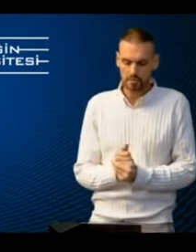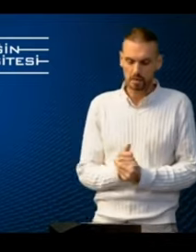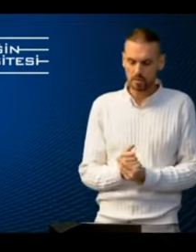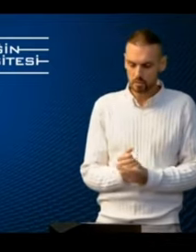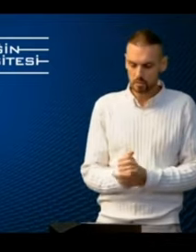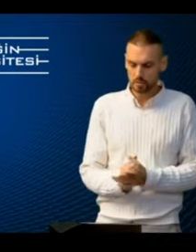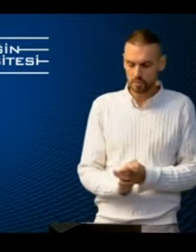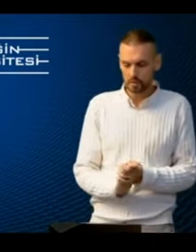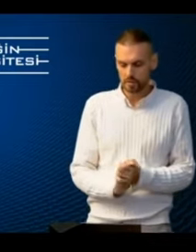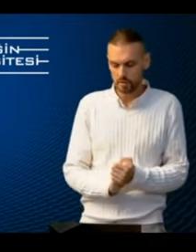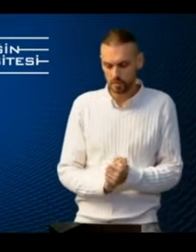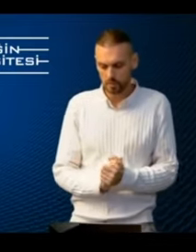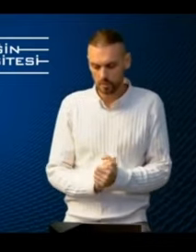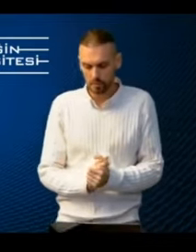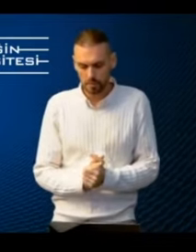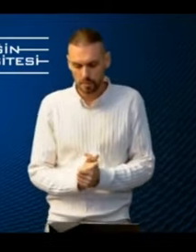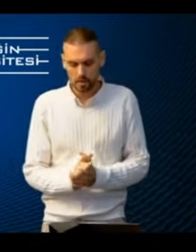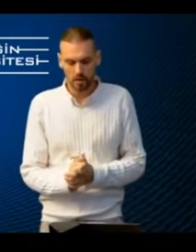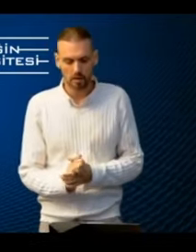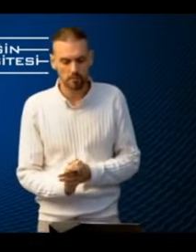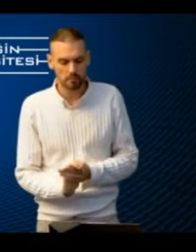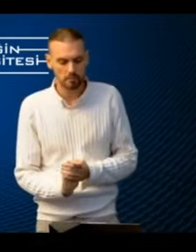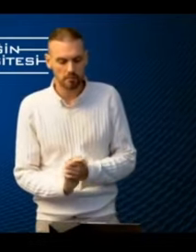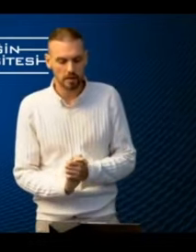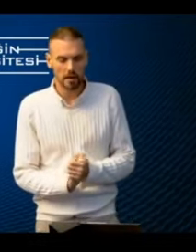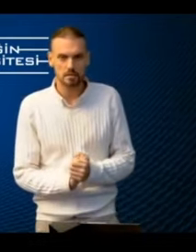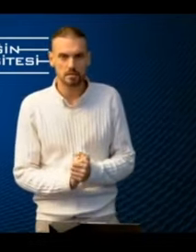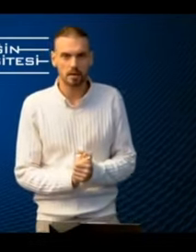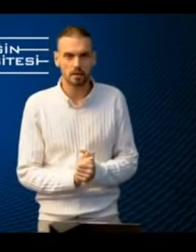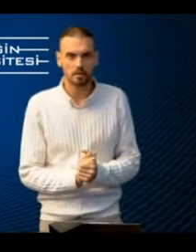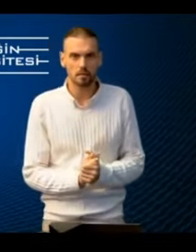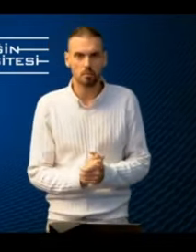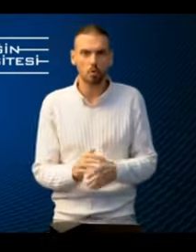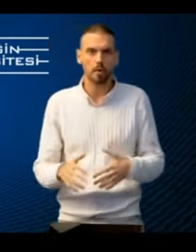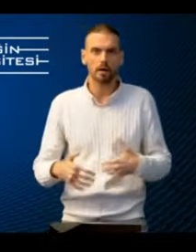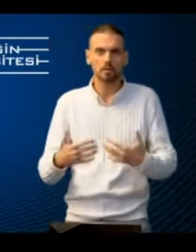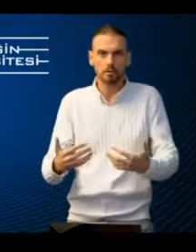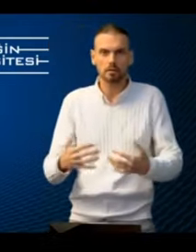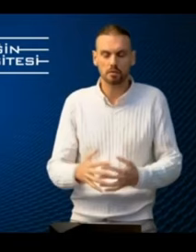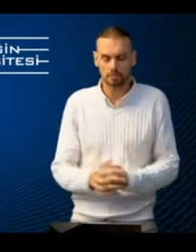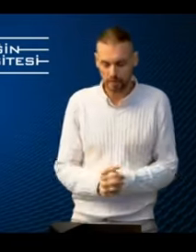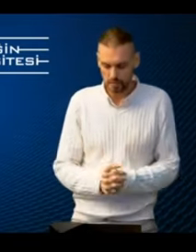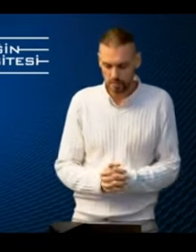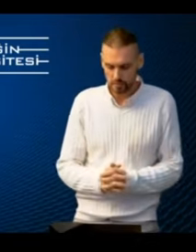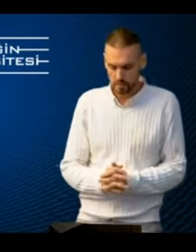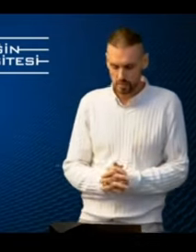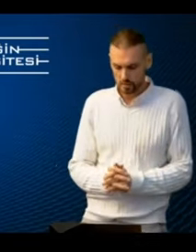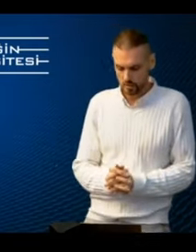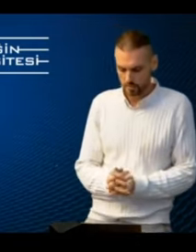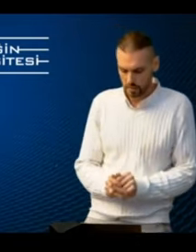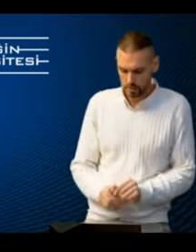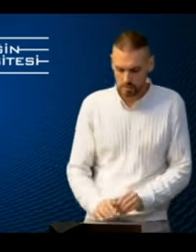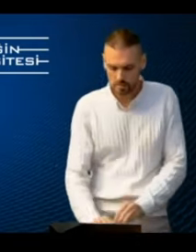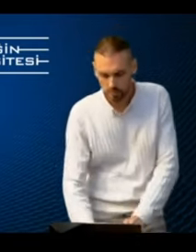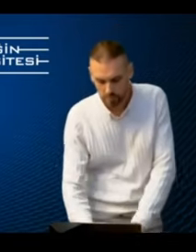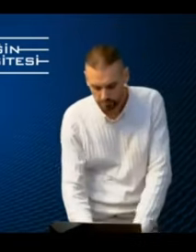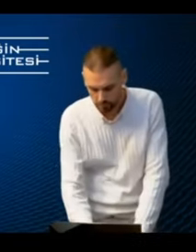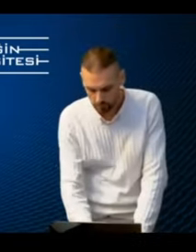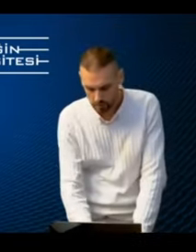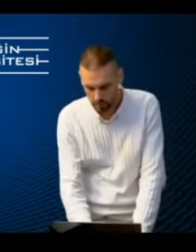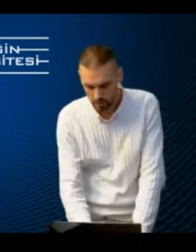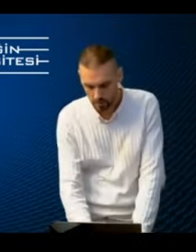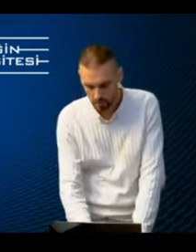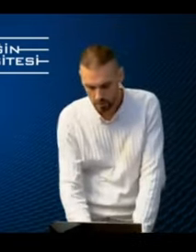And the curriculum would be available as a mobile friendly accessible